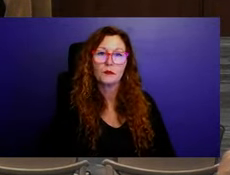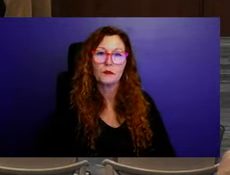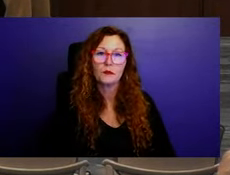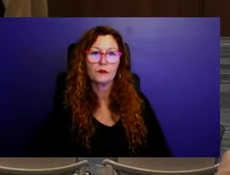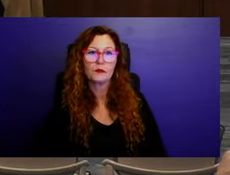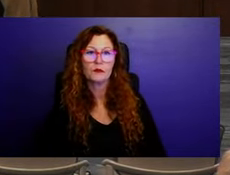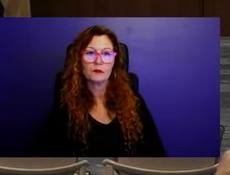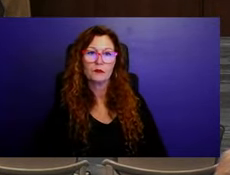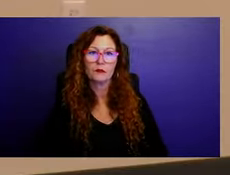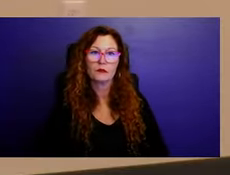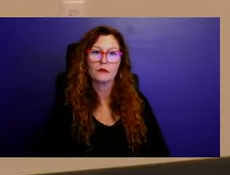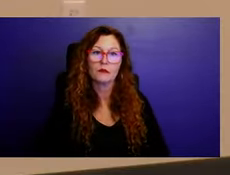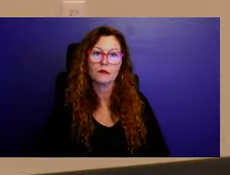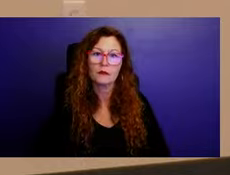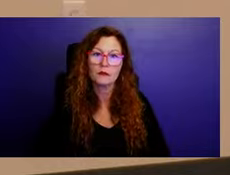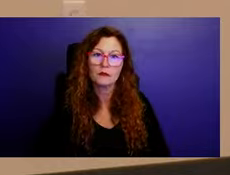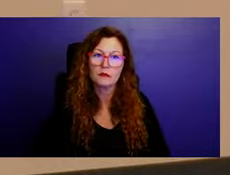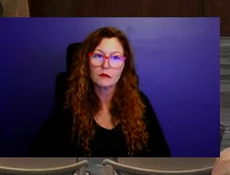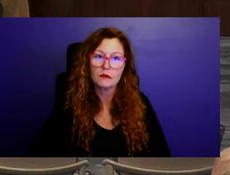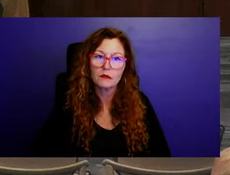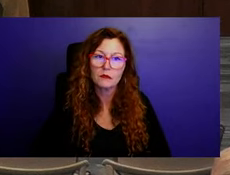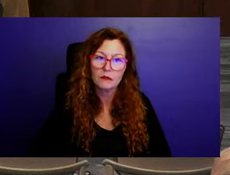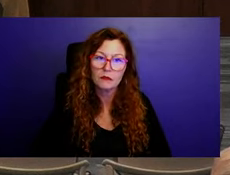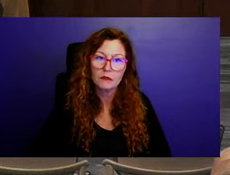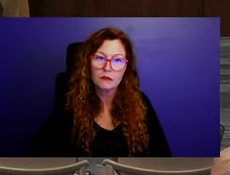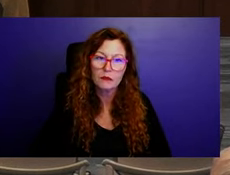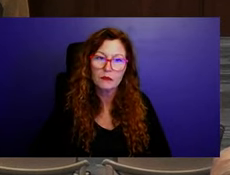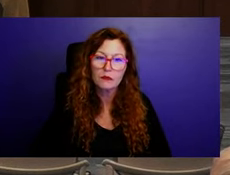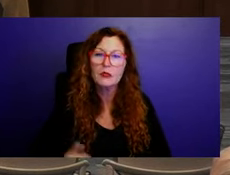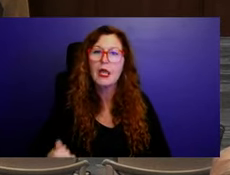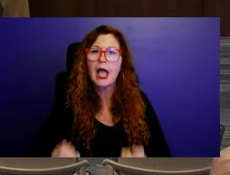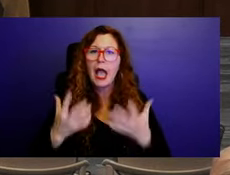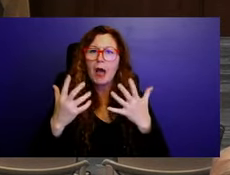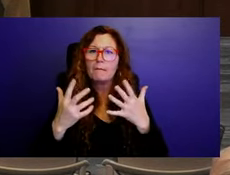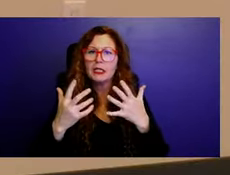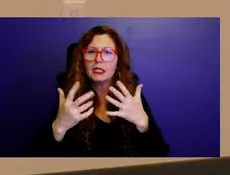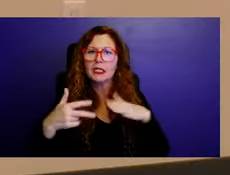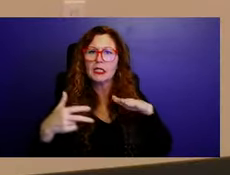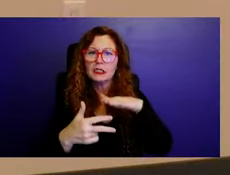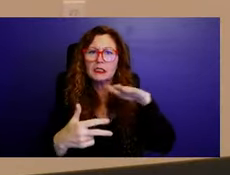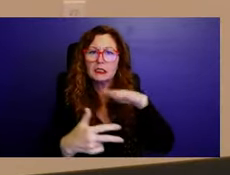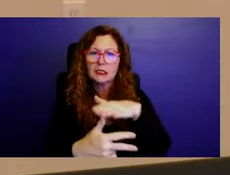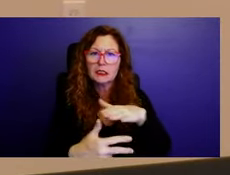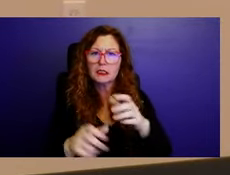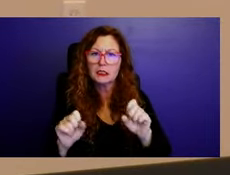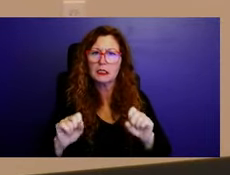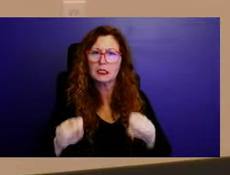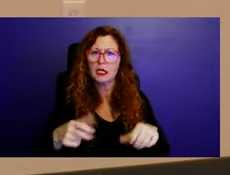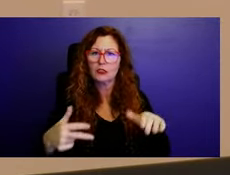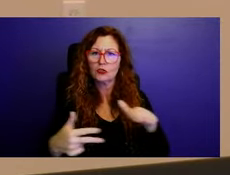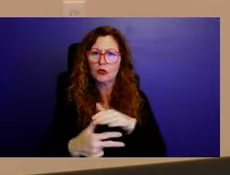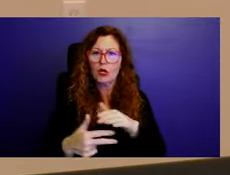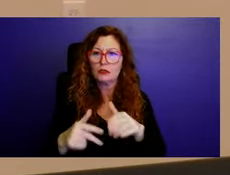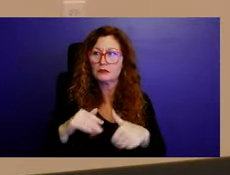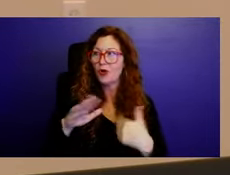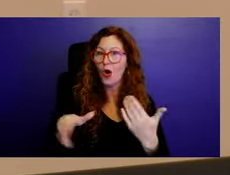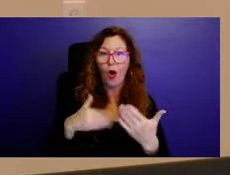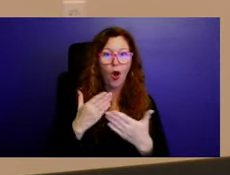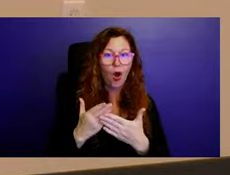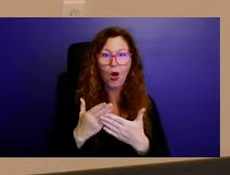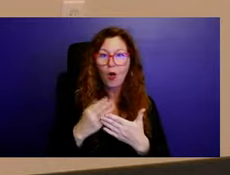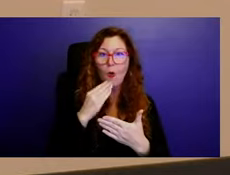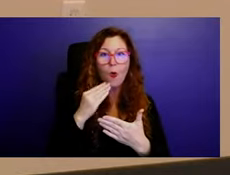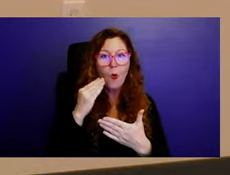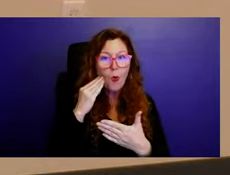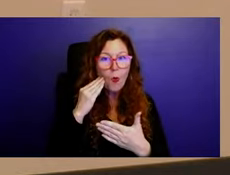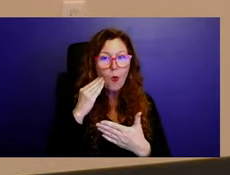That's really the main question. Because in a garage, can charge your vehicle. Every unit of all town, all single family homes and